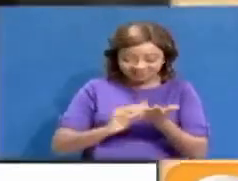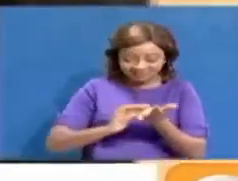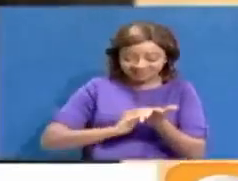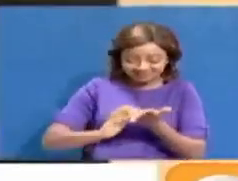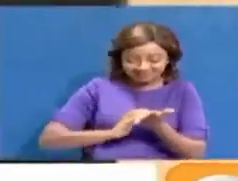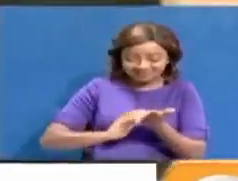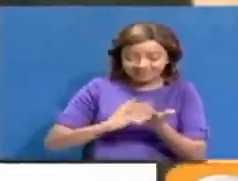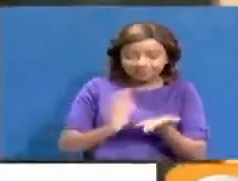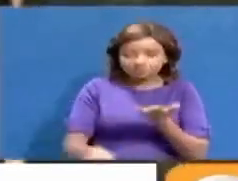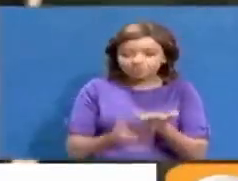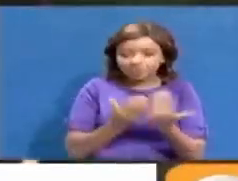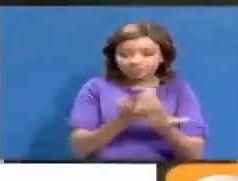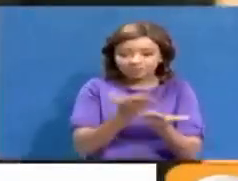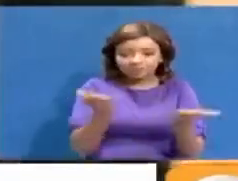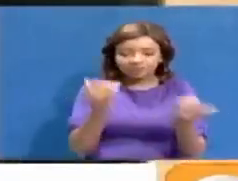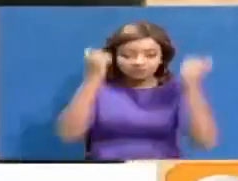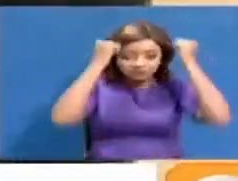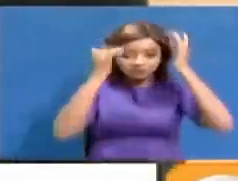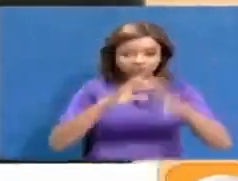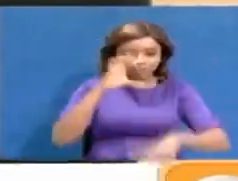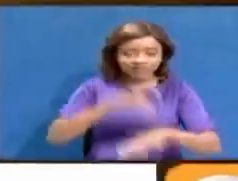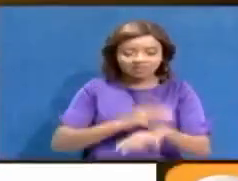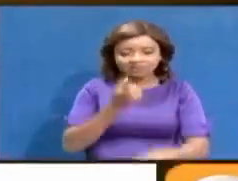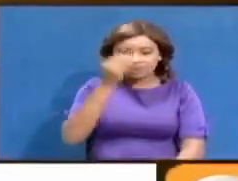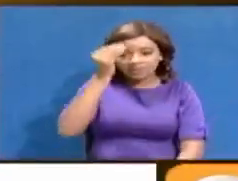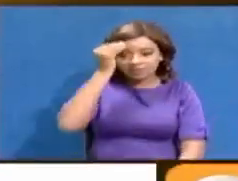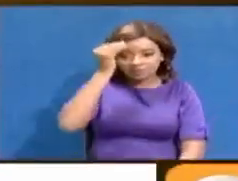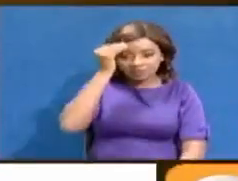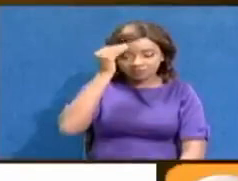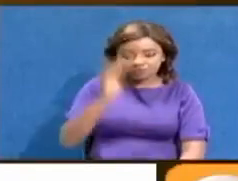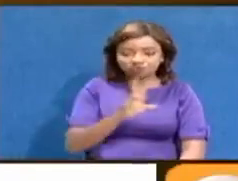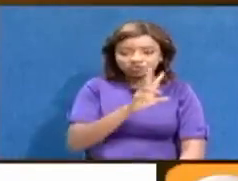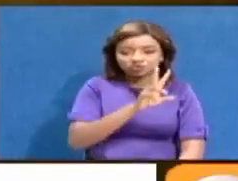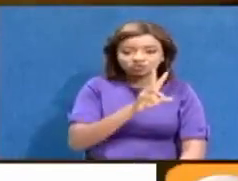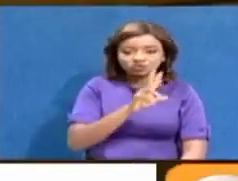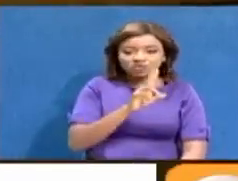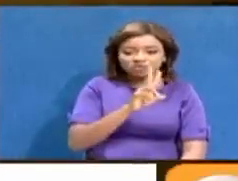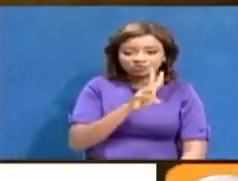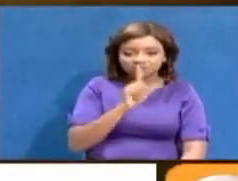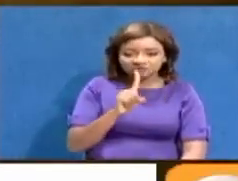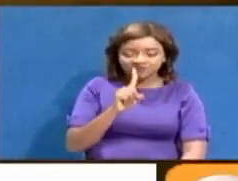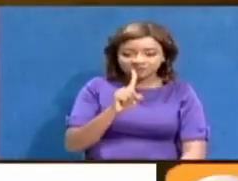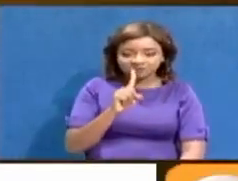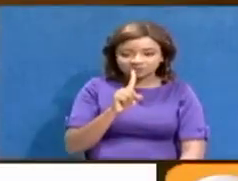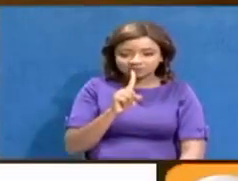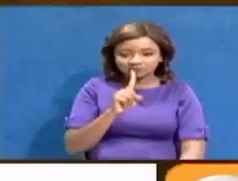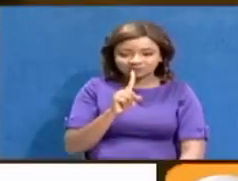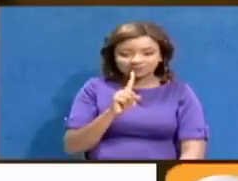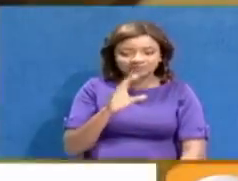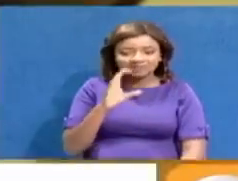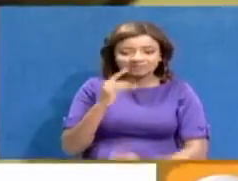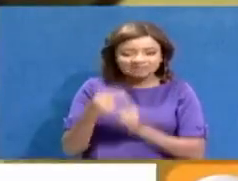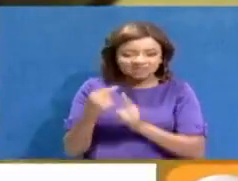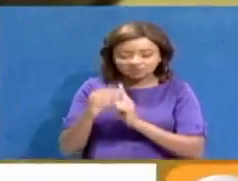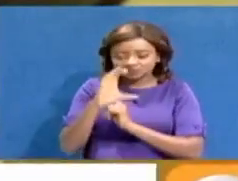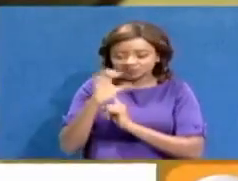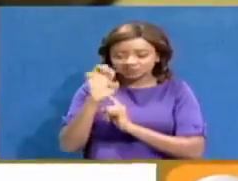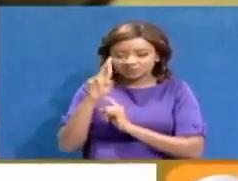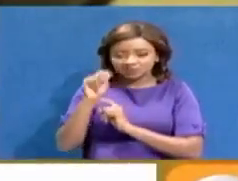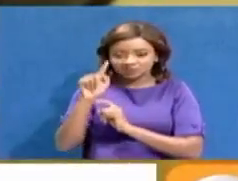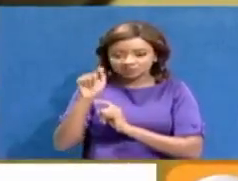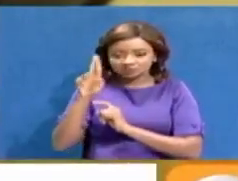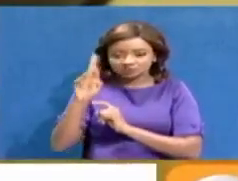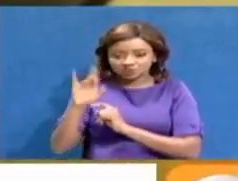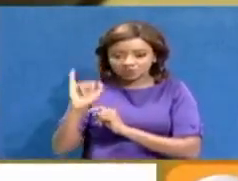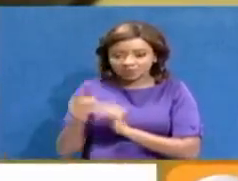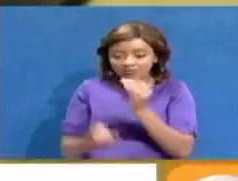their students in getting an education. In the 21st century, with fast-changing technology, an electronic